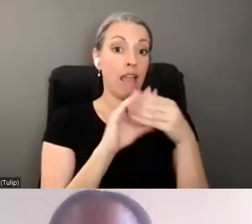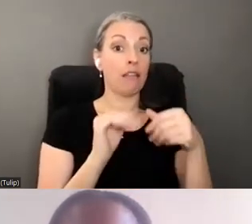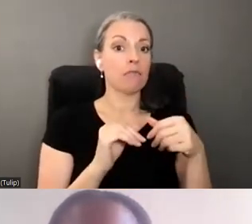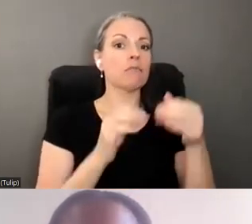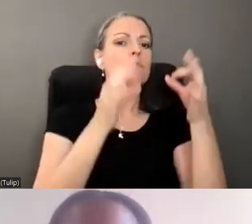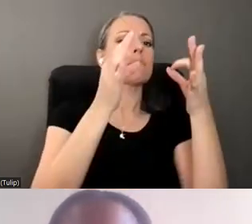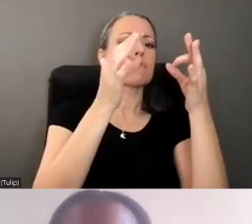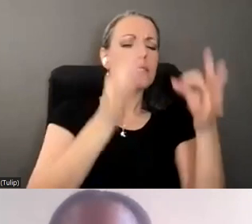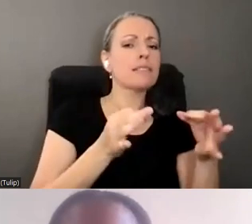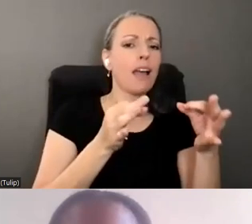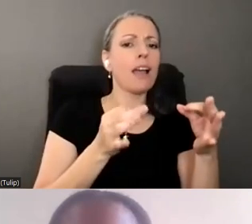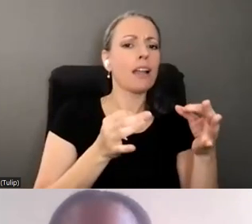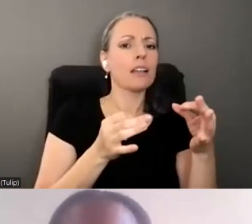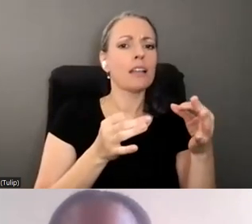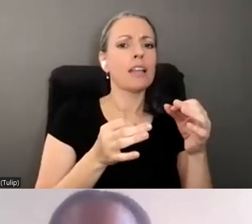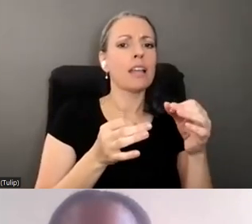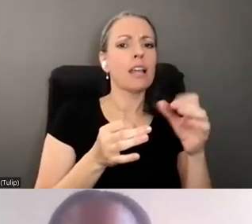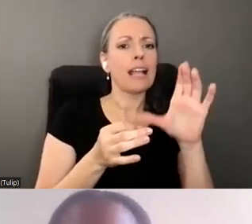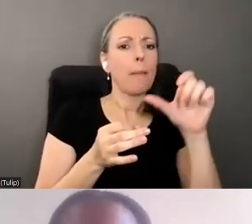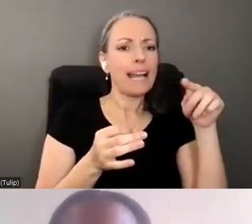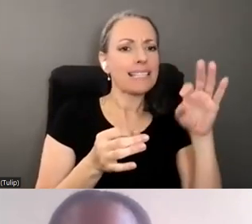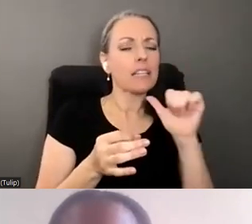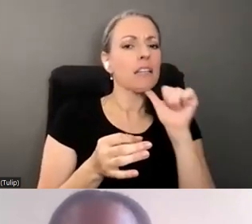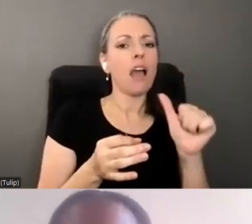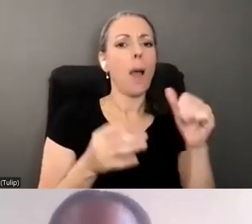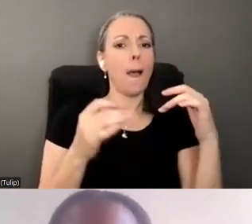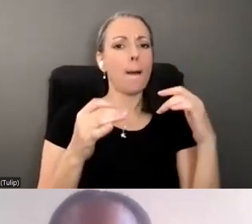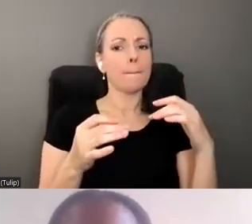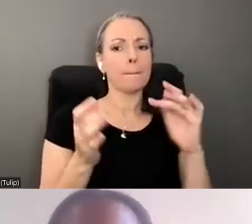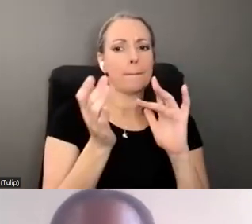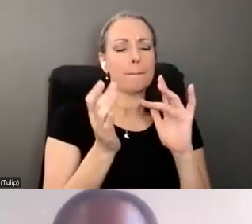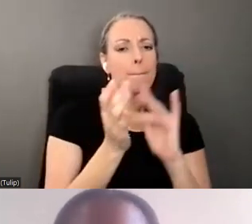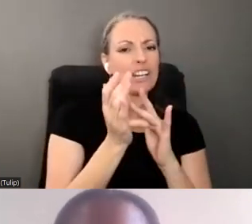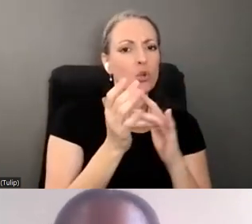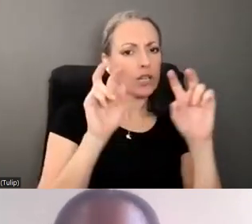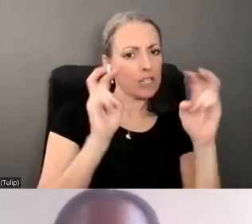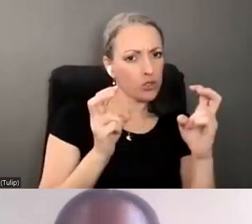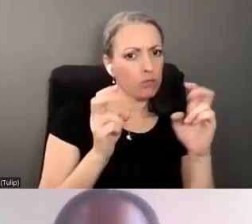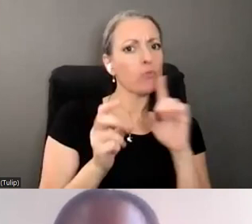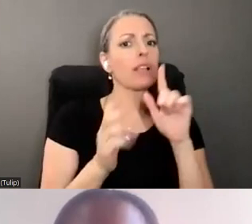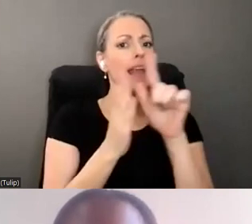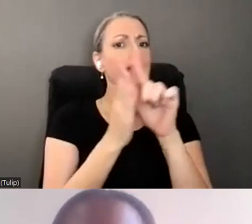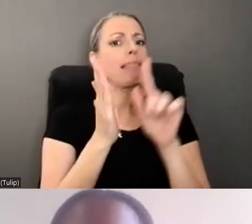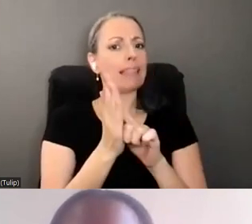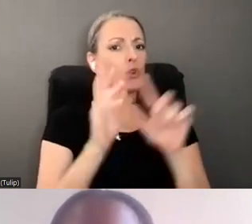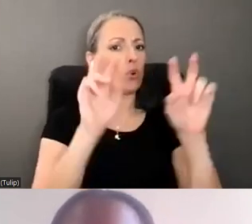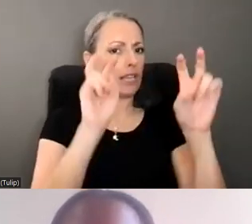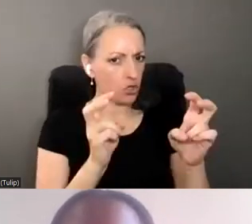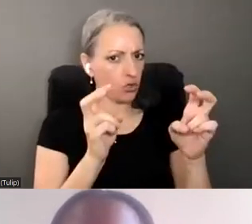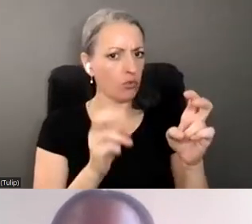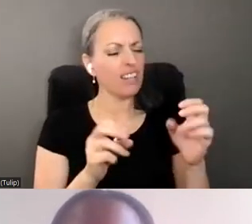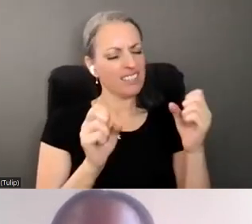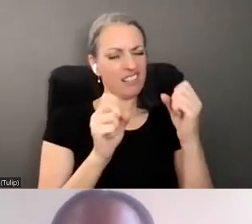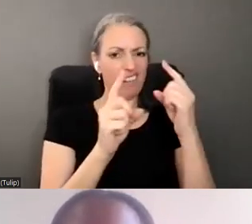capacity is not a medical issue. It's a legal issue. And it's a complicated one, because it really gets down to what